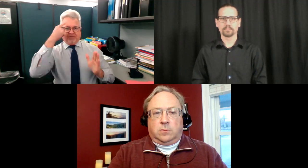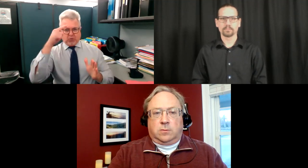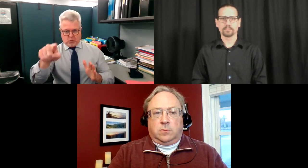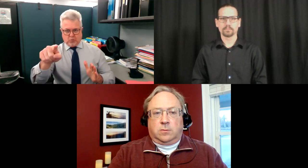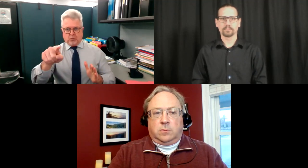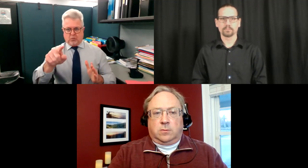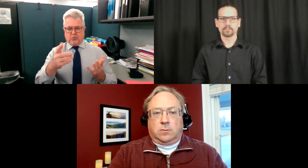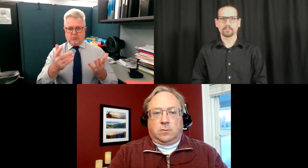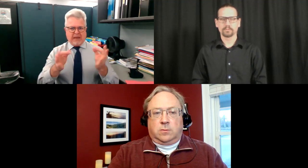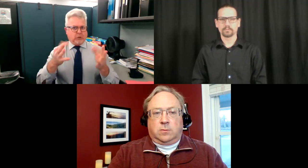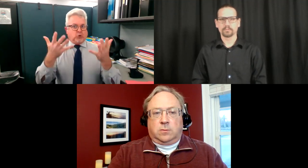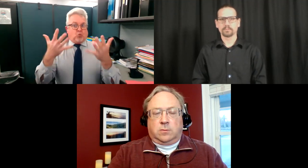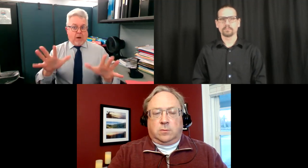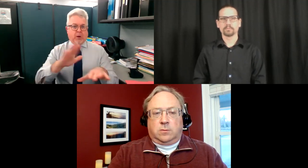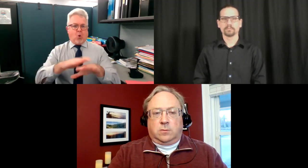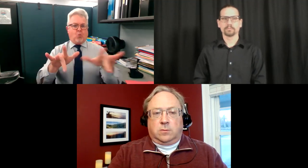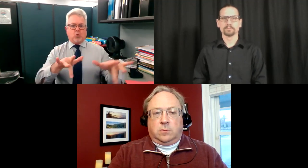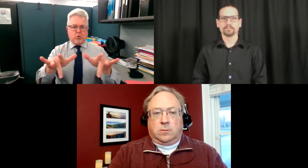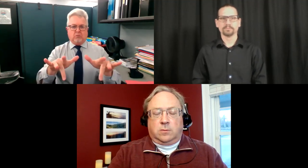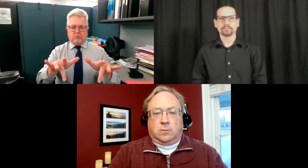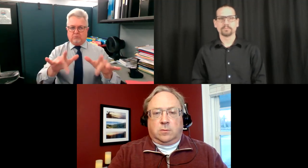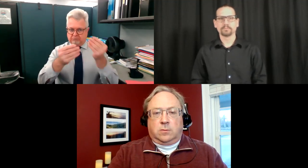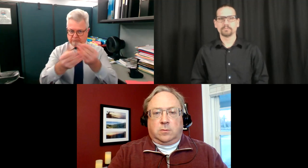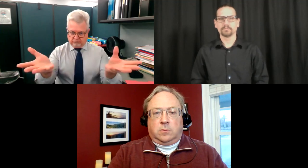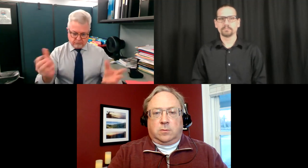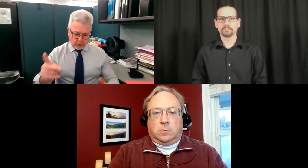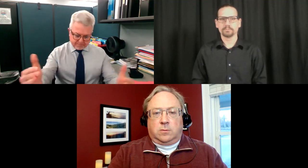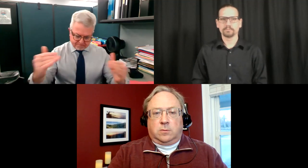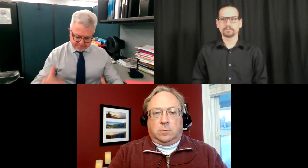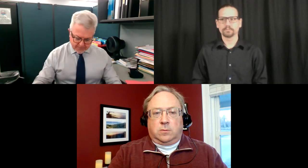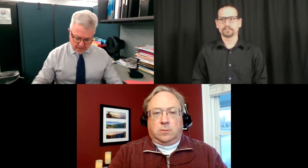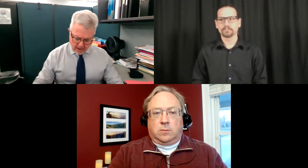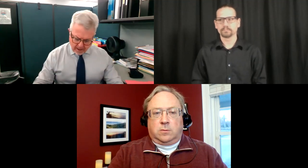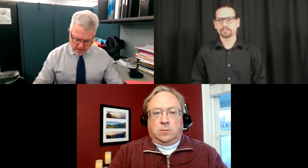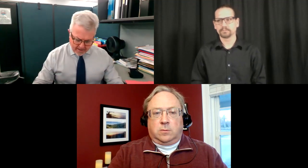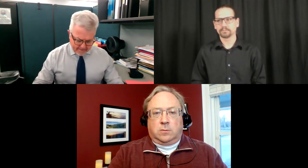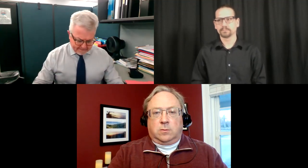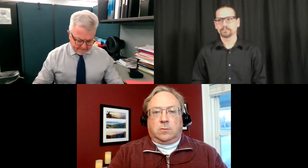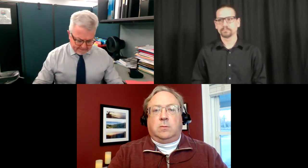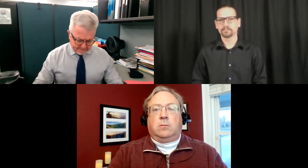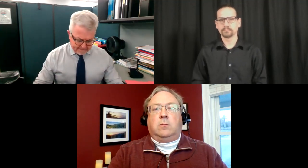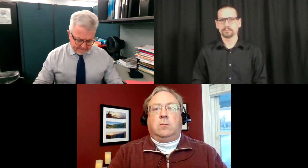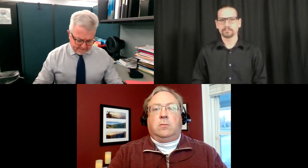question, I ask kindly that you communicate your question to me through the chat box.